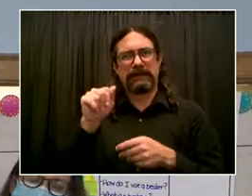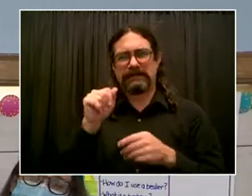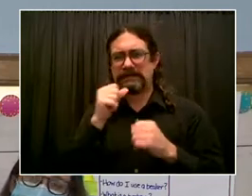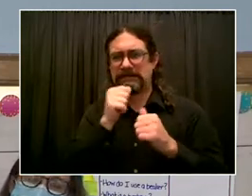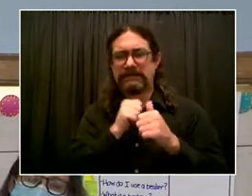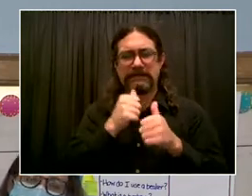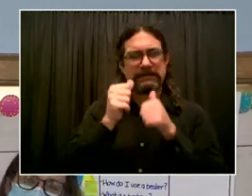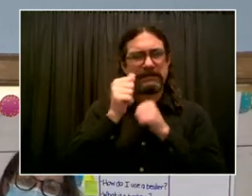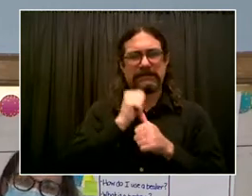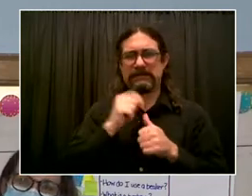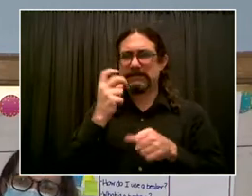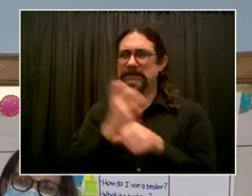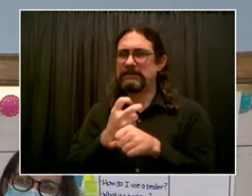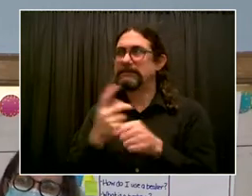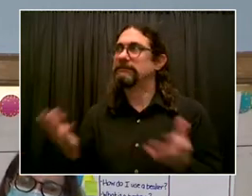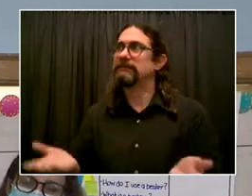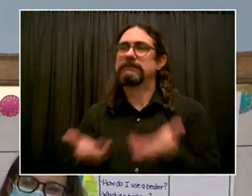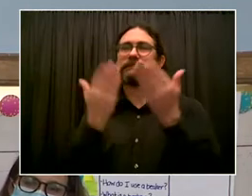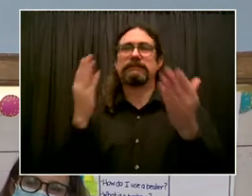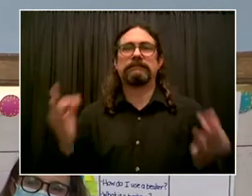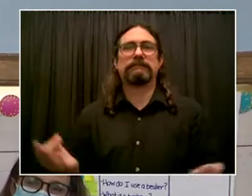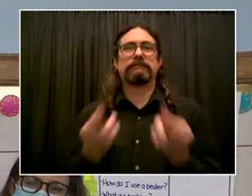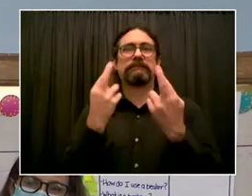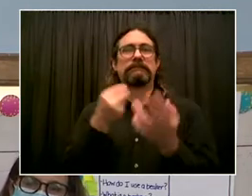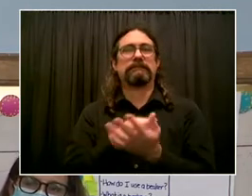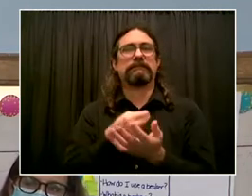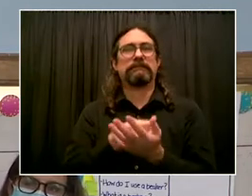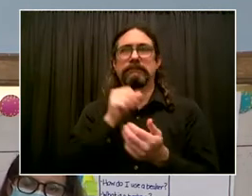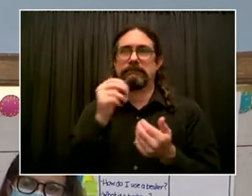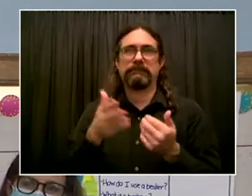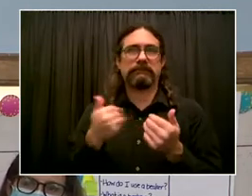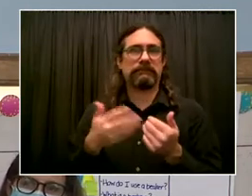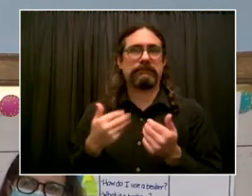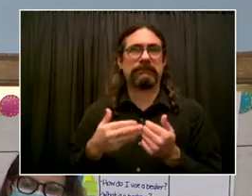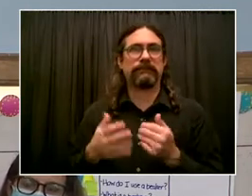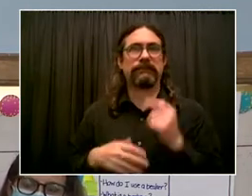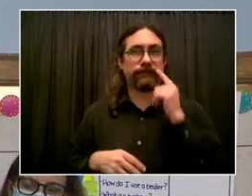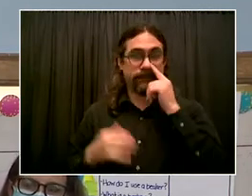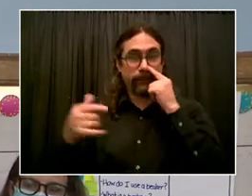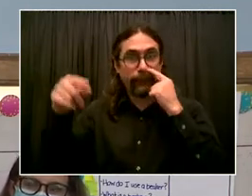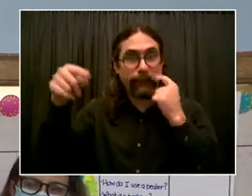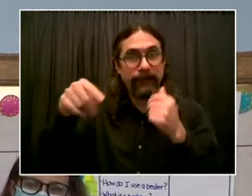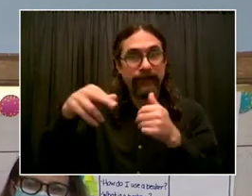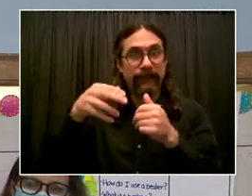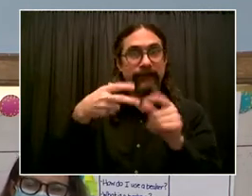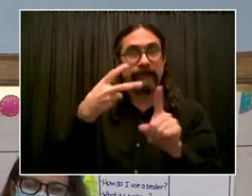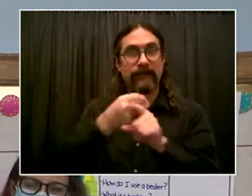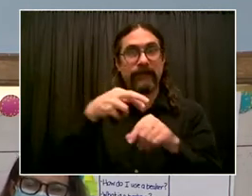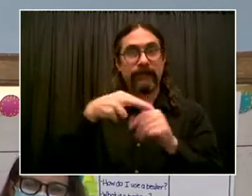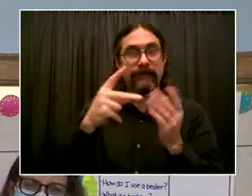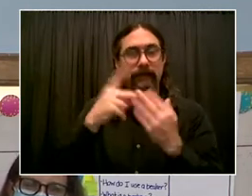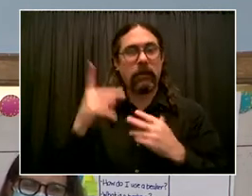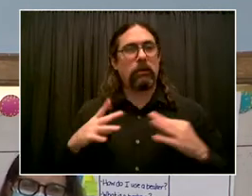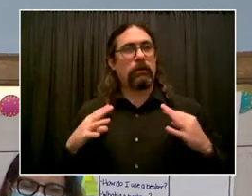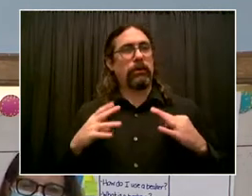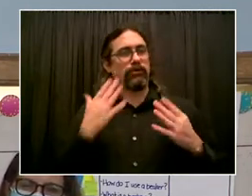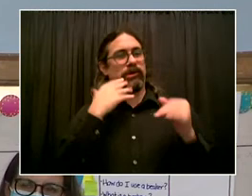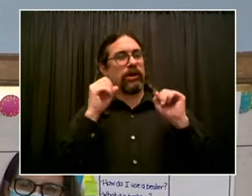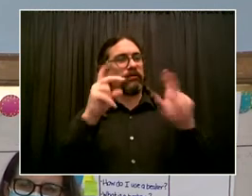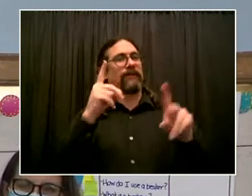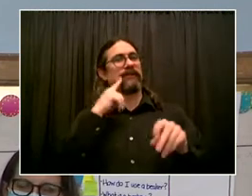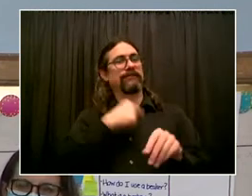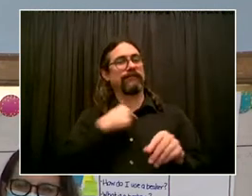the way we used to. And as we came back to school in September in person, finding